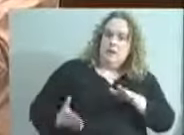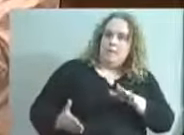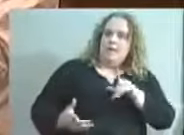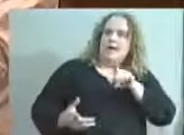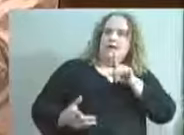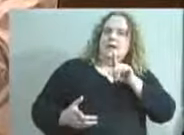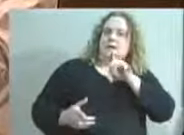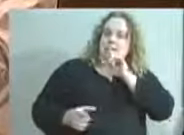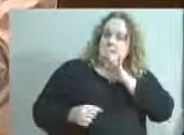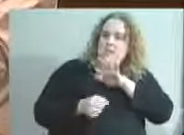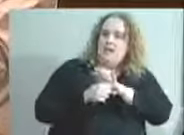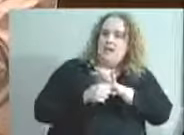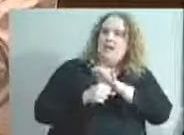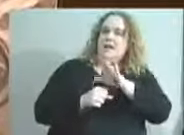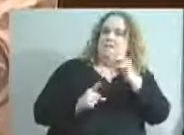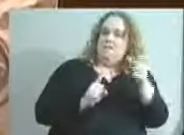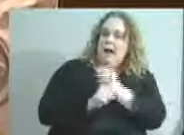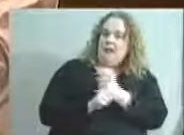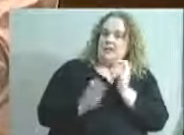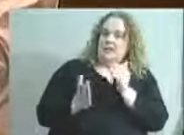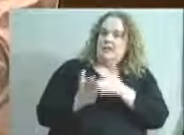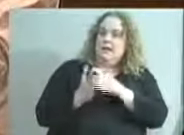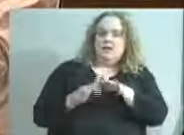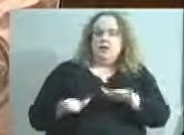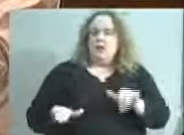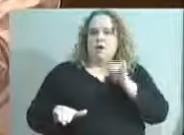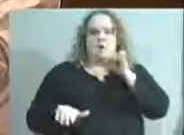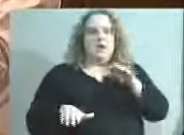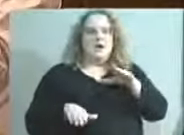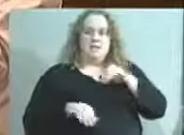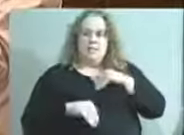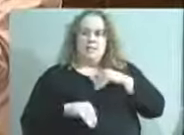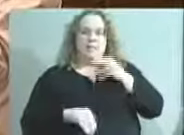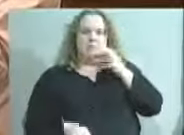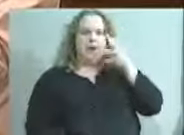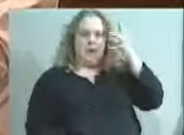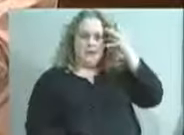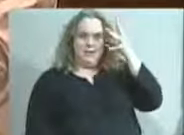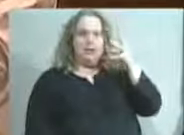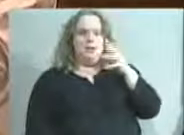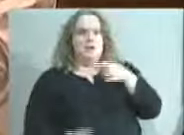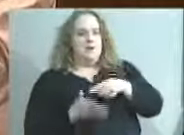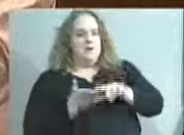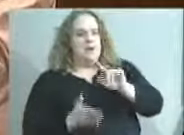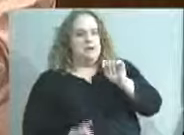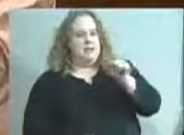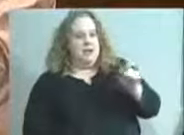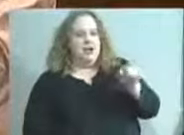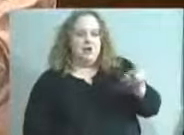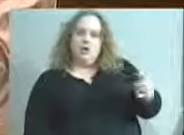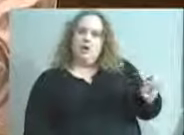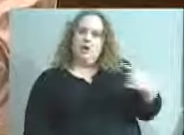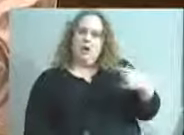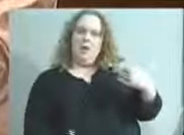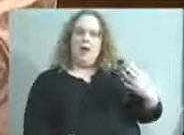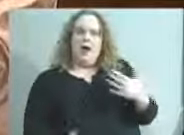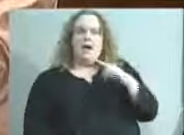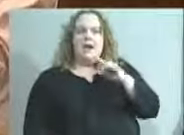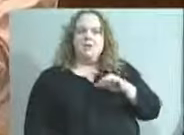violence against children will not be tolerated. As parents and taxpayers, you owe it to us to be there in answer to the community.